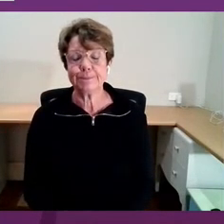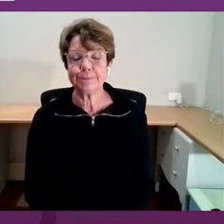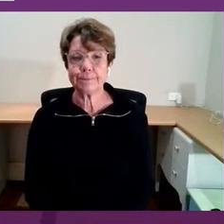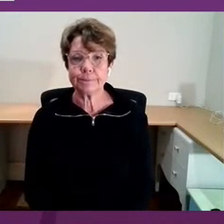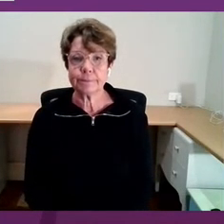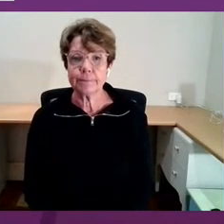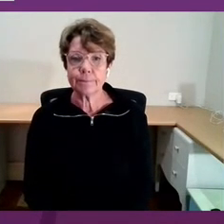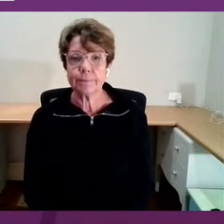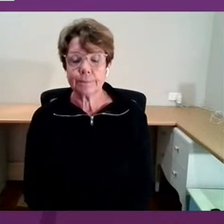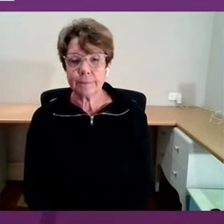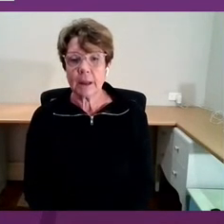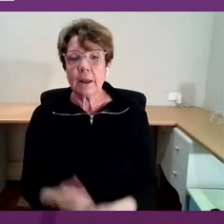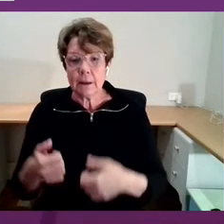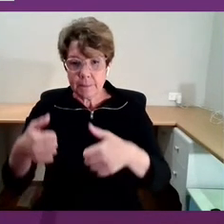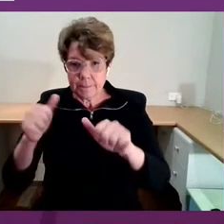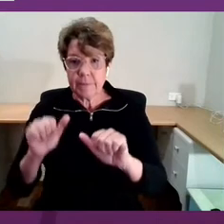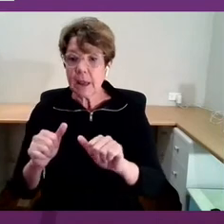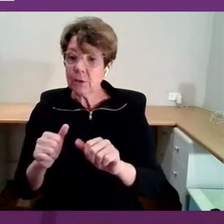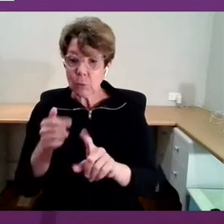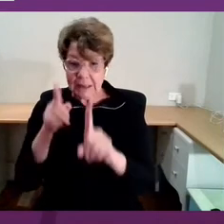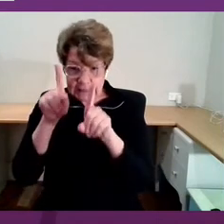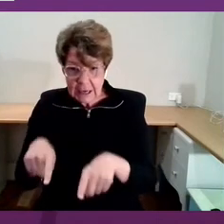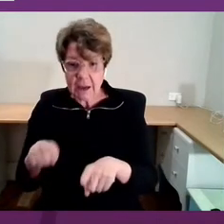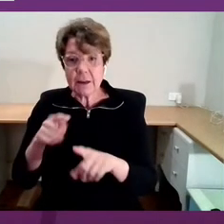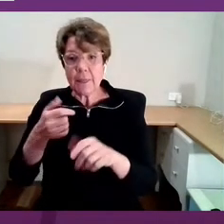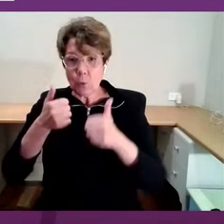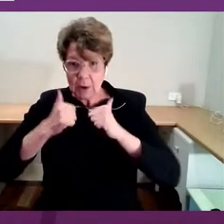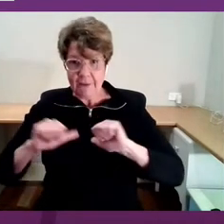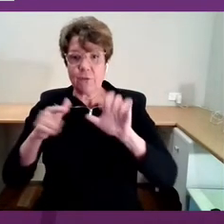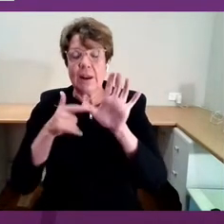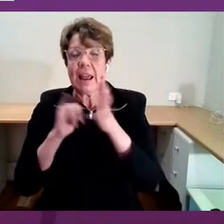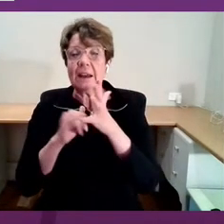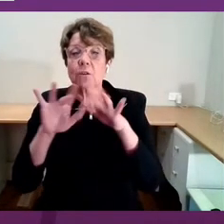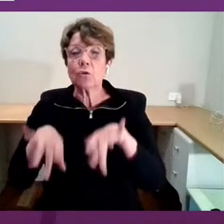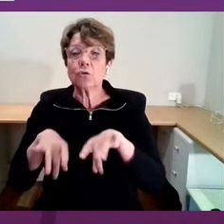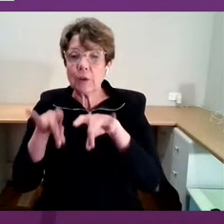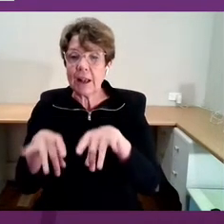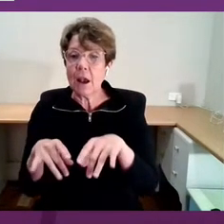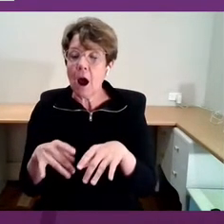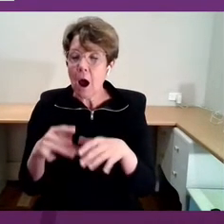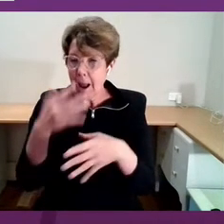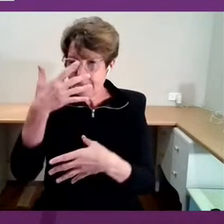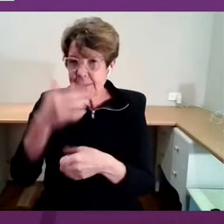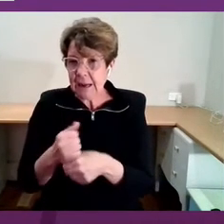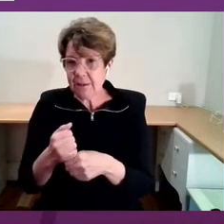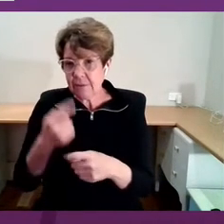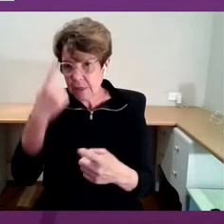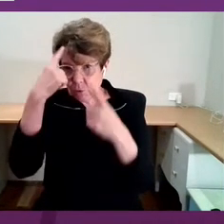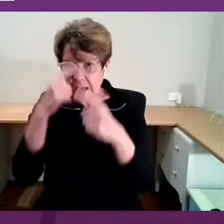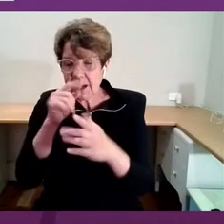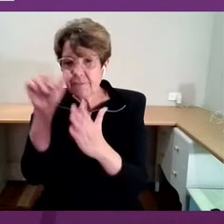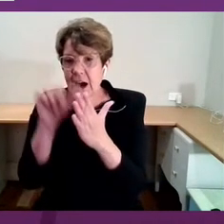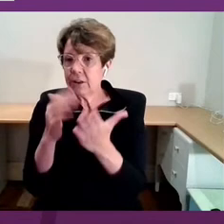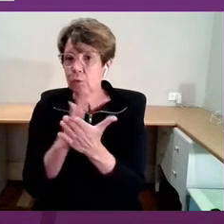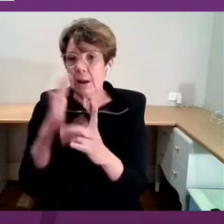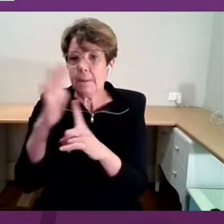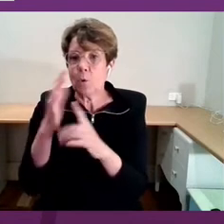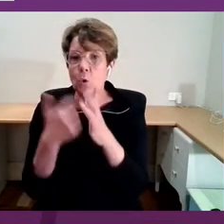into this point of recovery as a nation, I believe the creative arts has a pivotal role to play in healing.